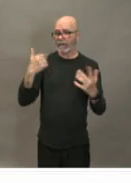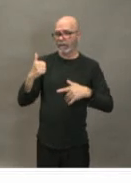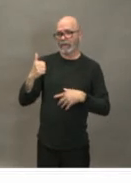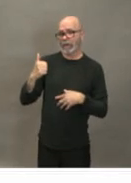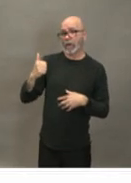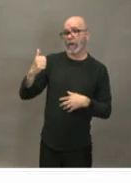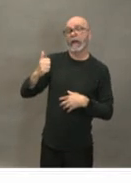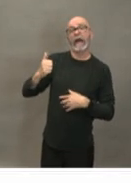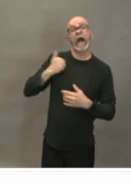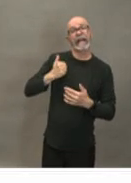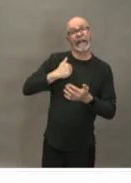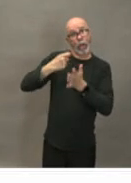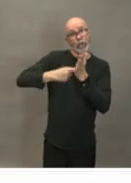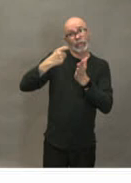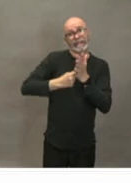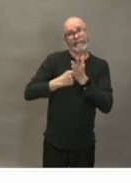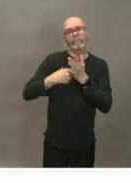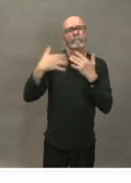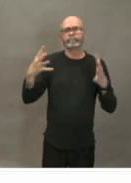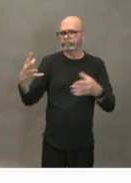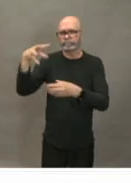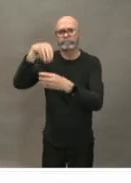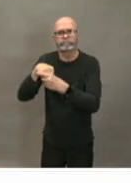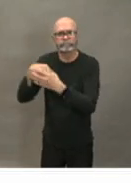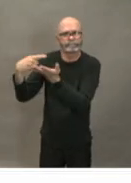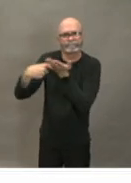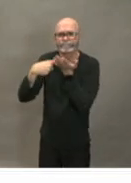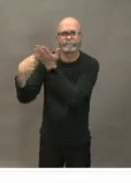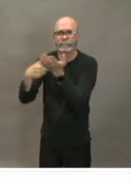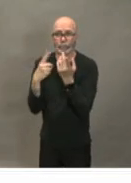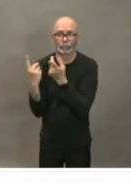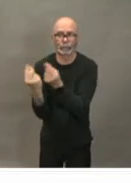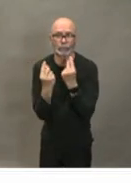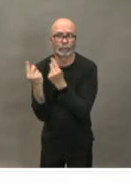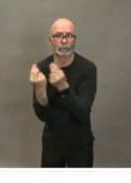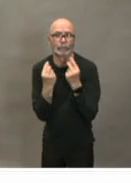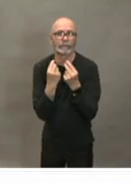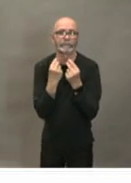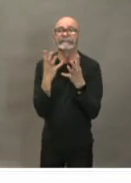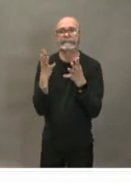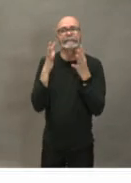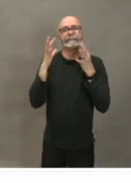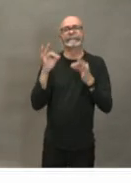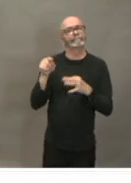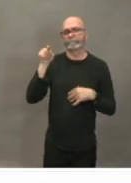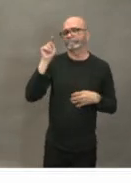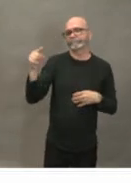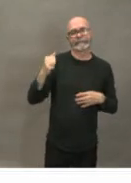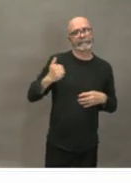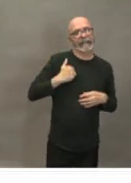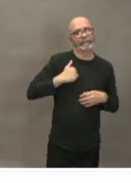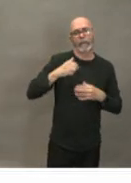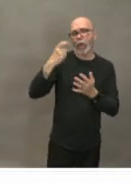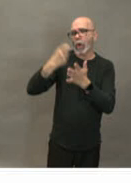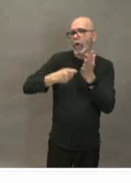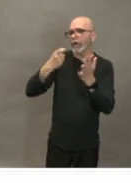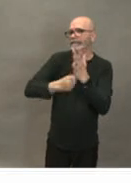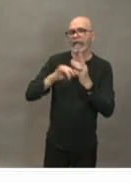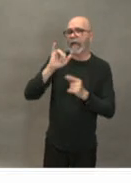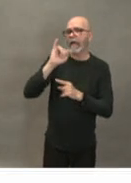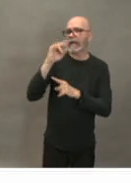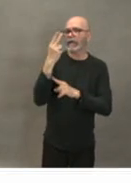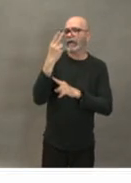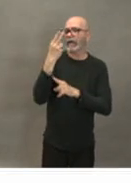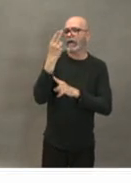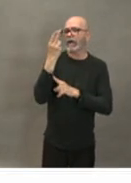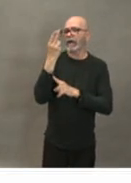into those conversations uh that decision rests with with hockey canada i double ihf you'd have to you know talk with them as they